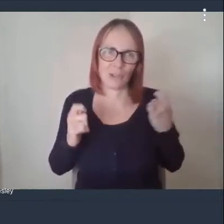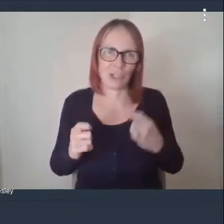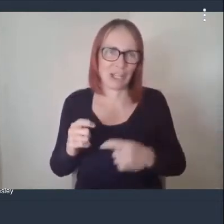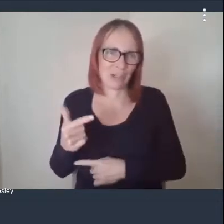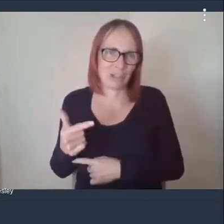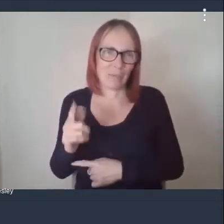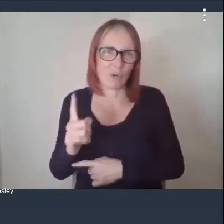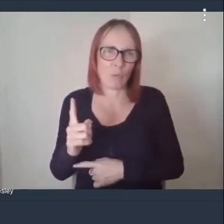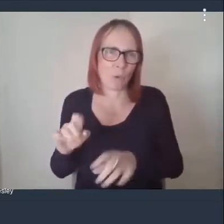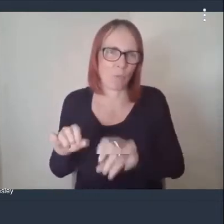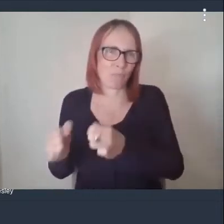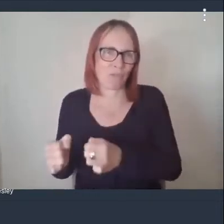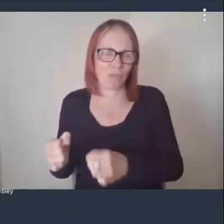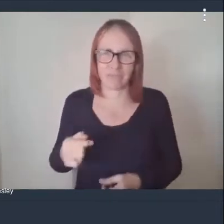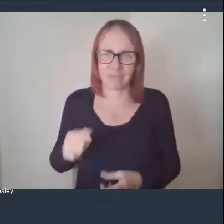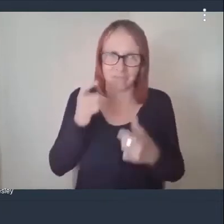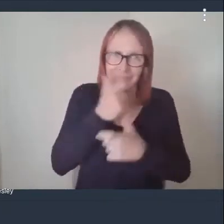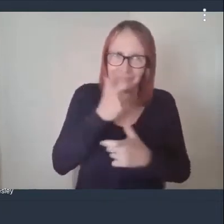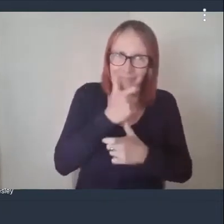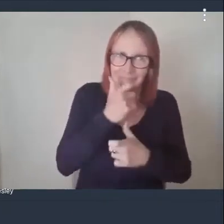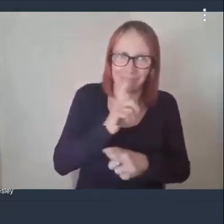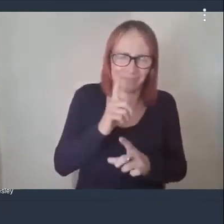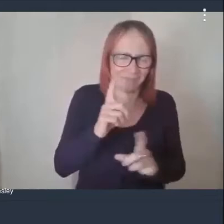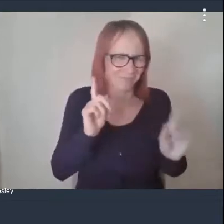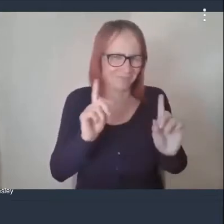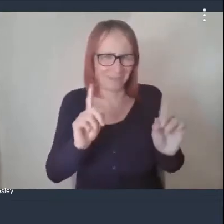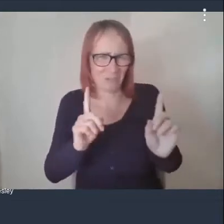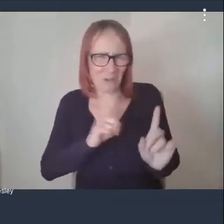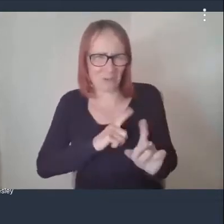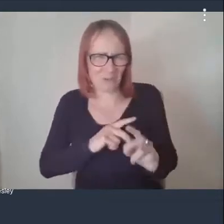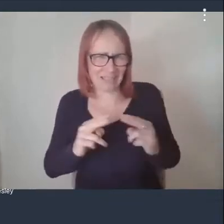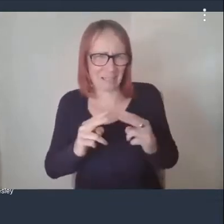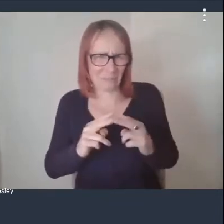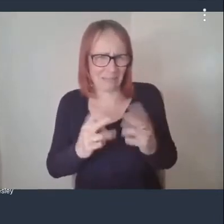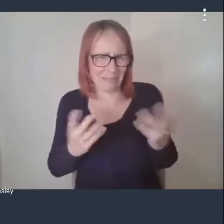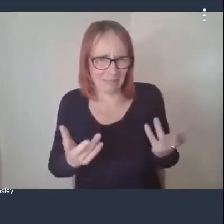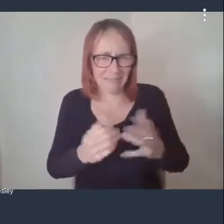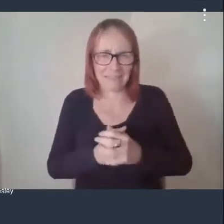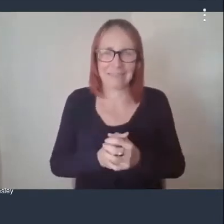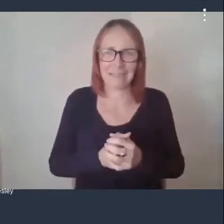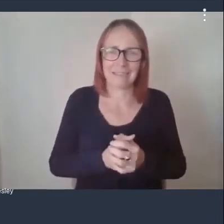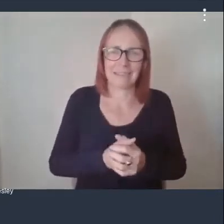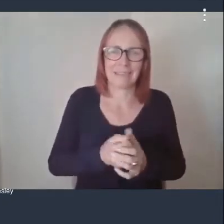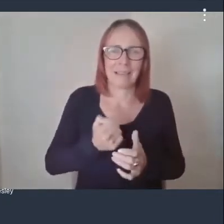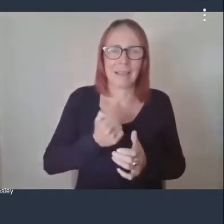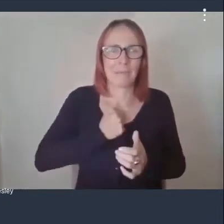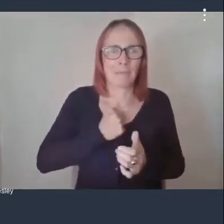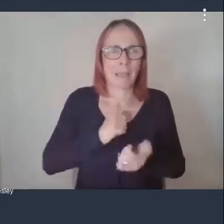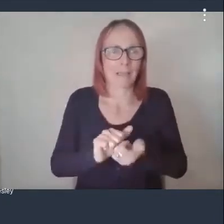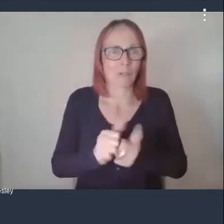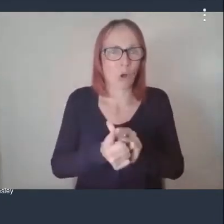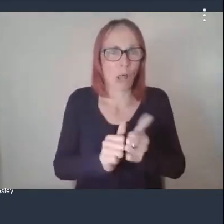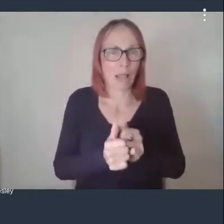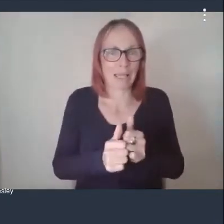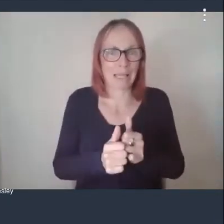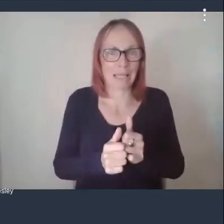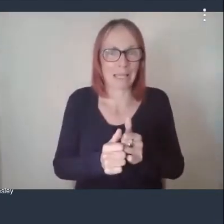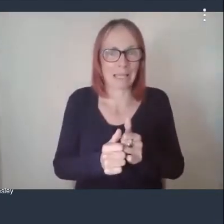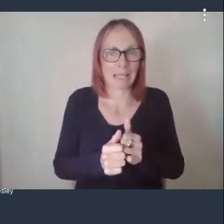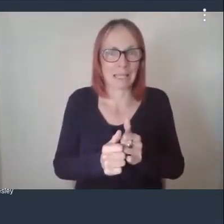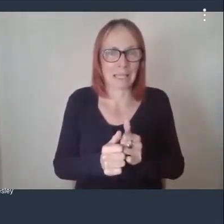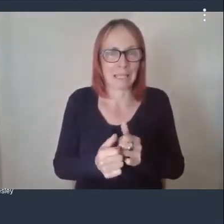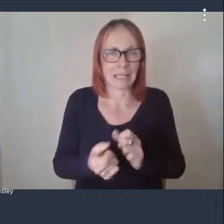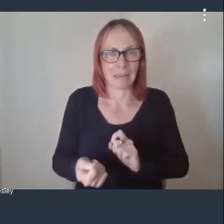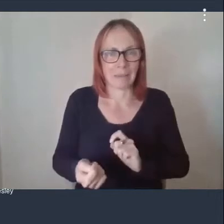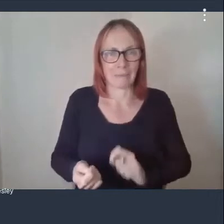i had a message from my colleagues that uh it had not appeared so i just